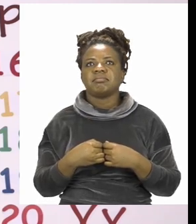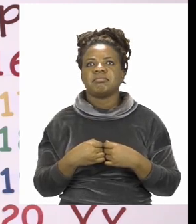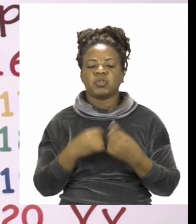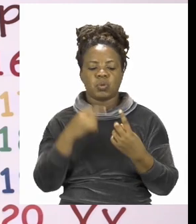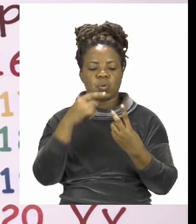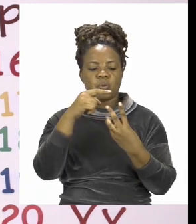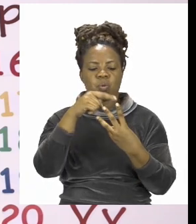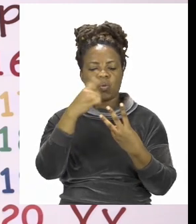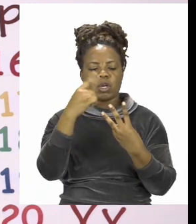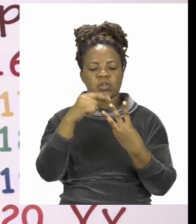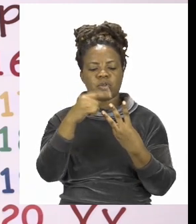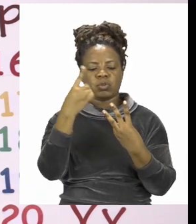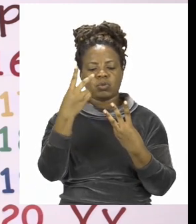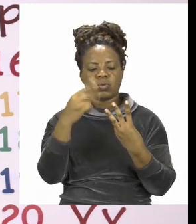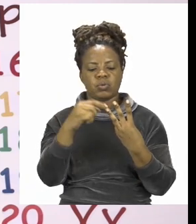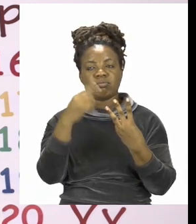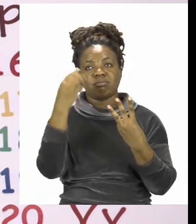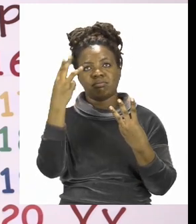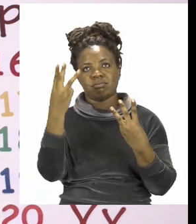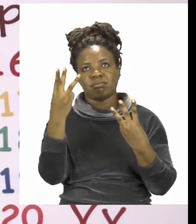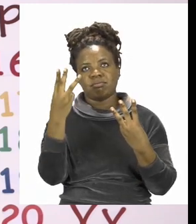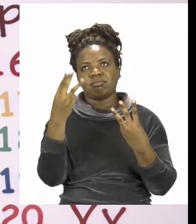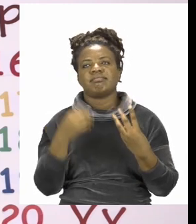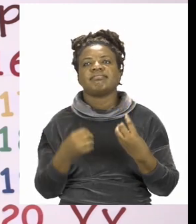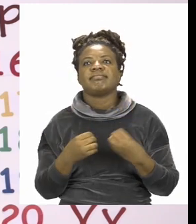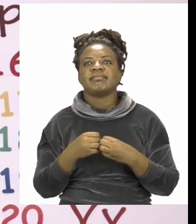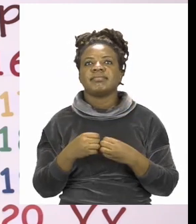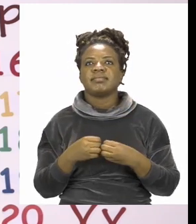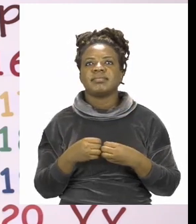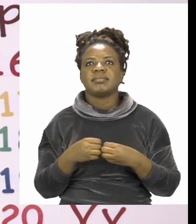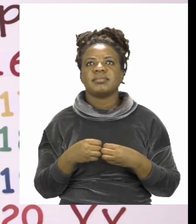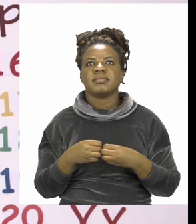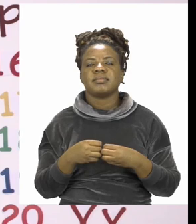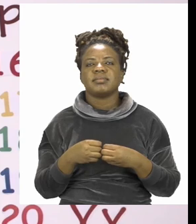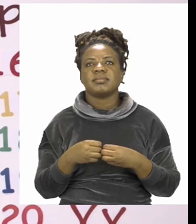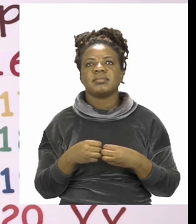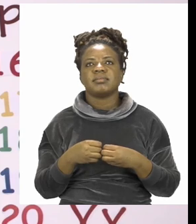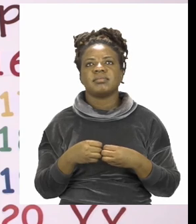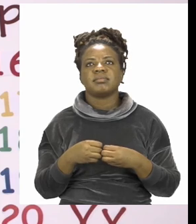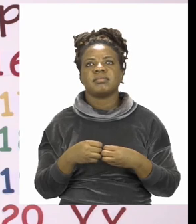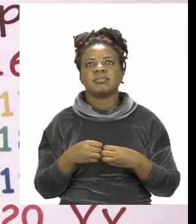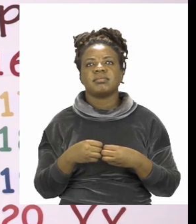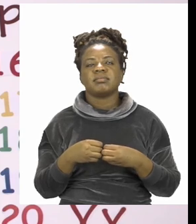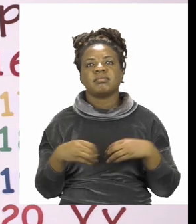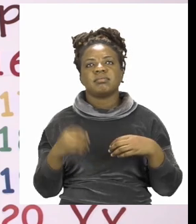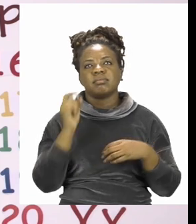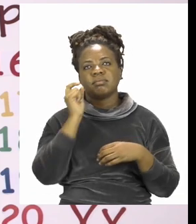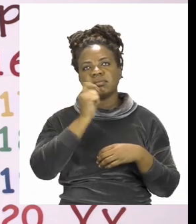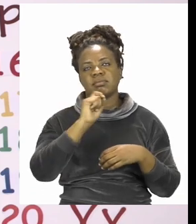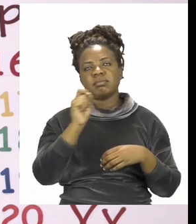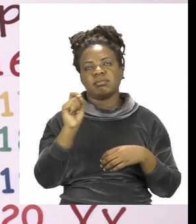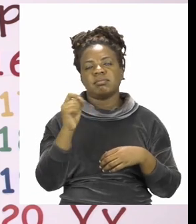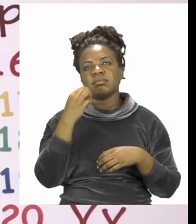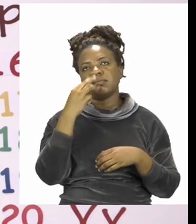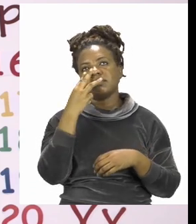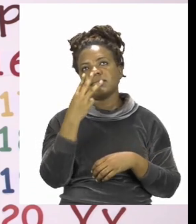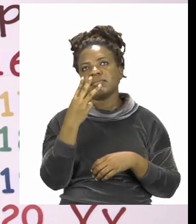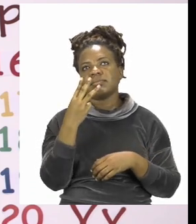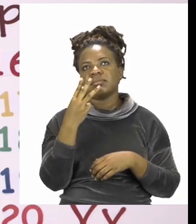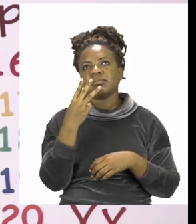1, 2, 3. We are now going to write 3 in the box.